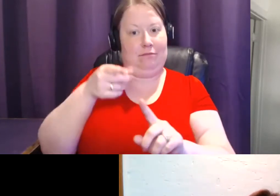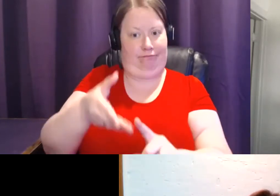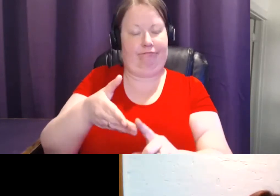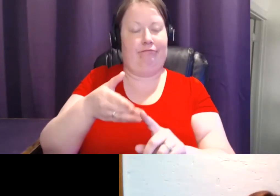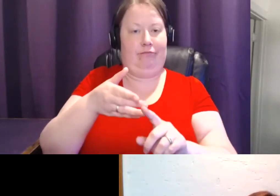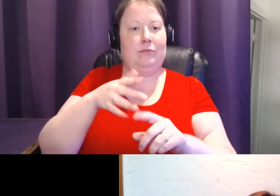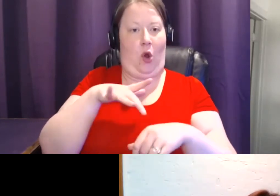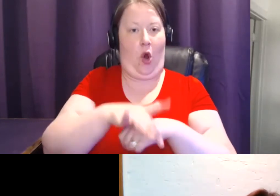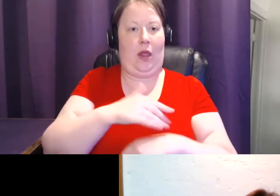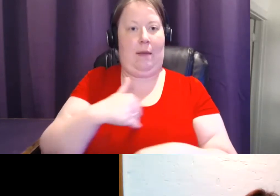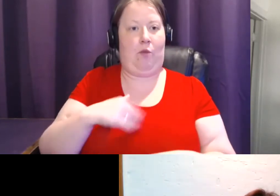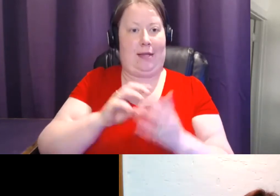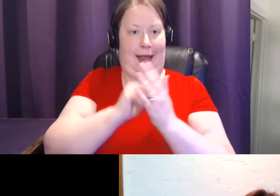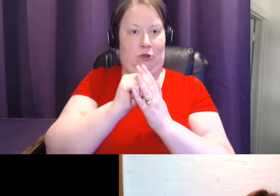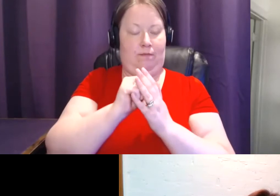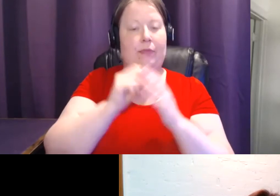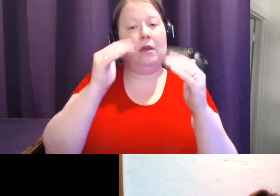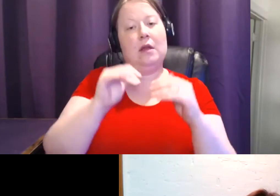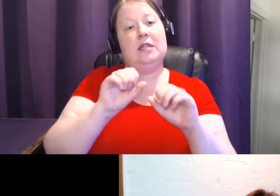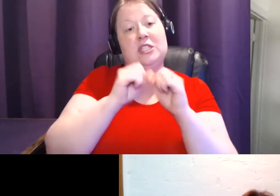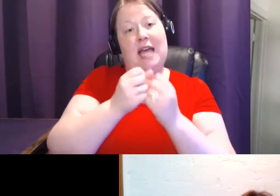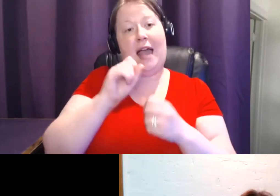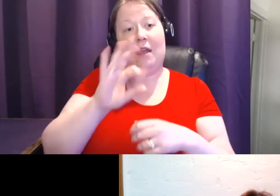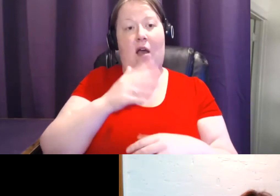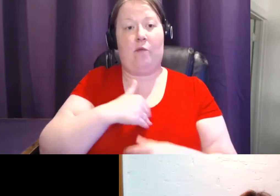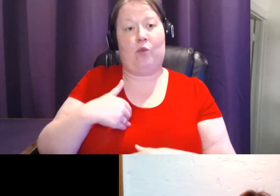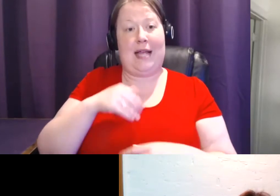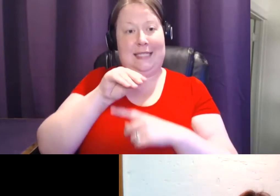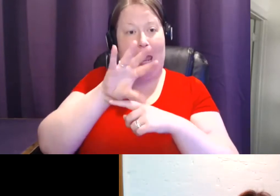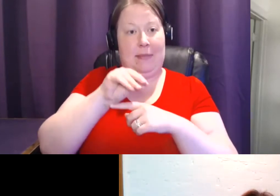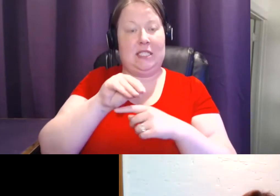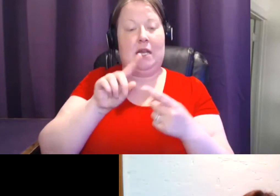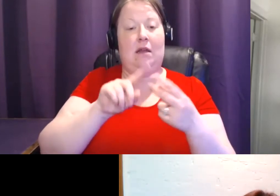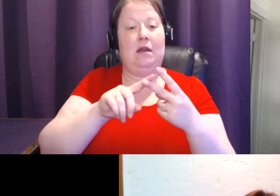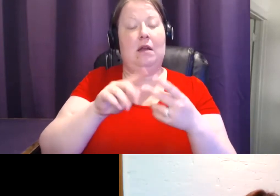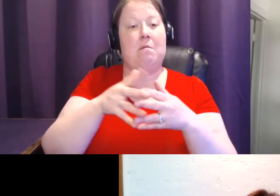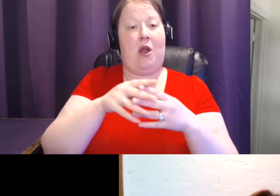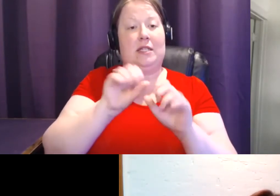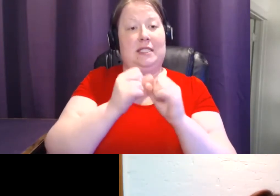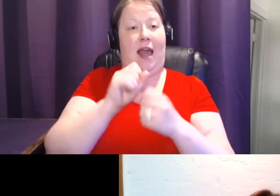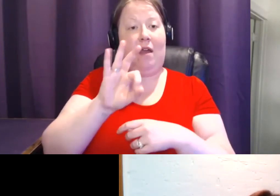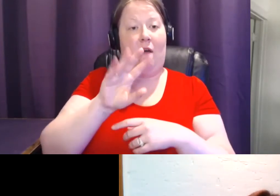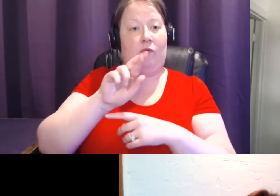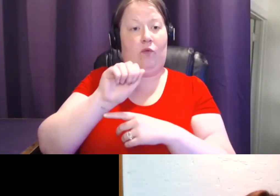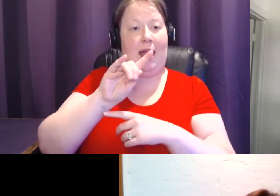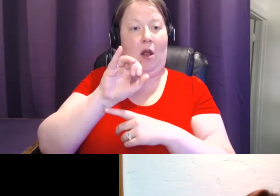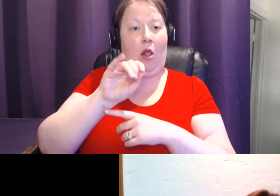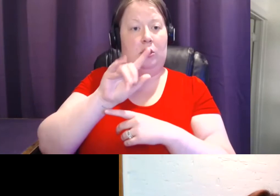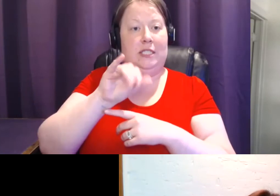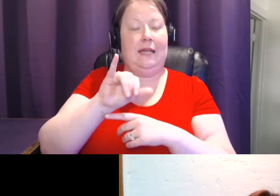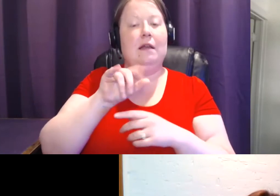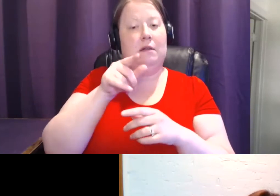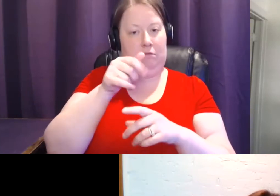Society of breast imaging, the American College of Radiology is working on an educational campaign to further the